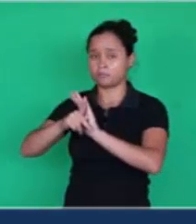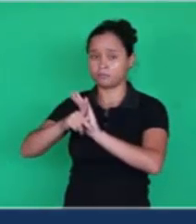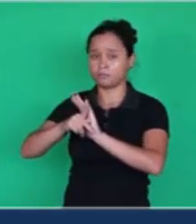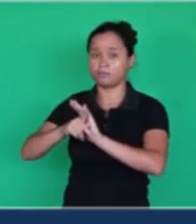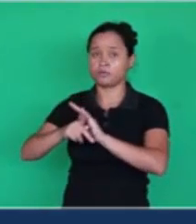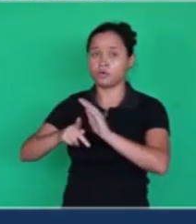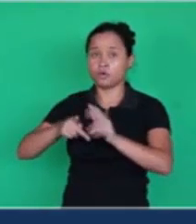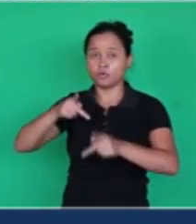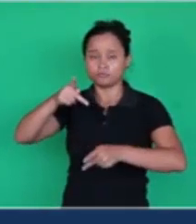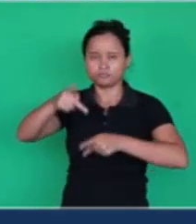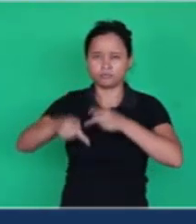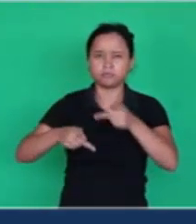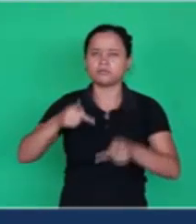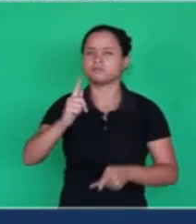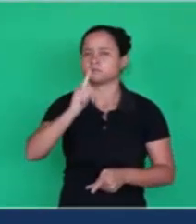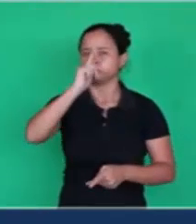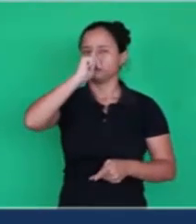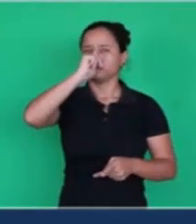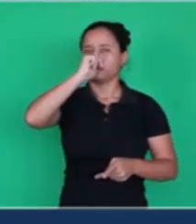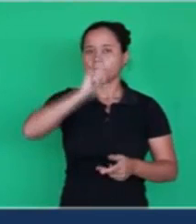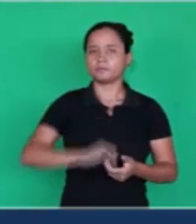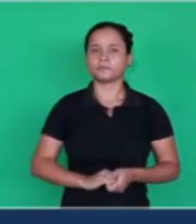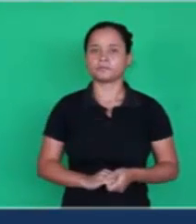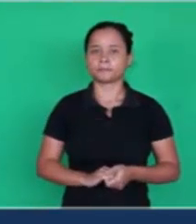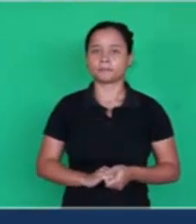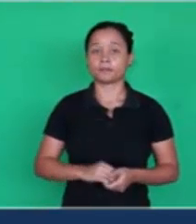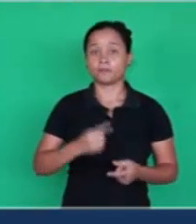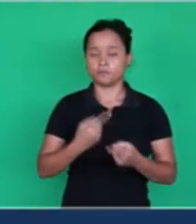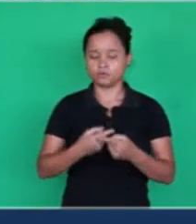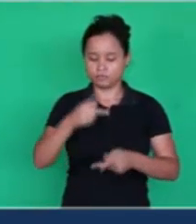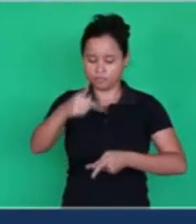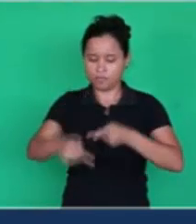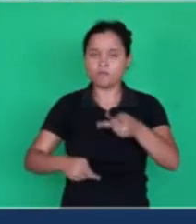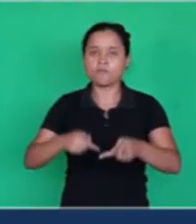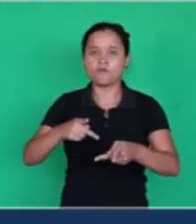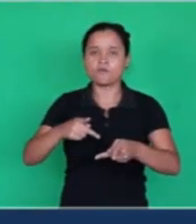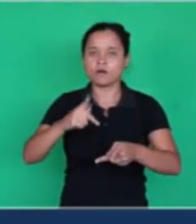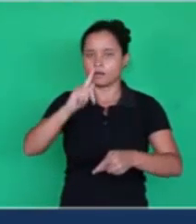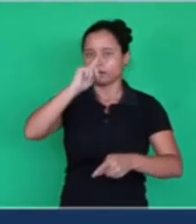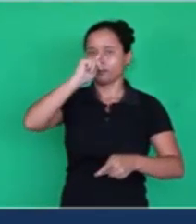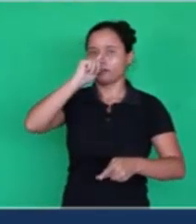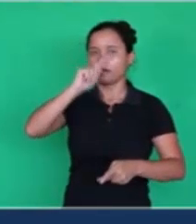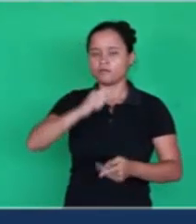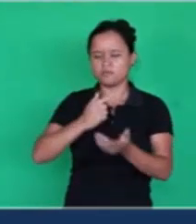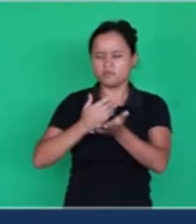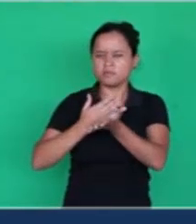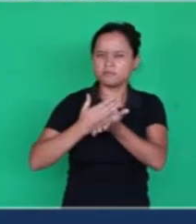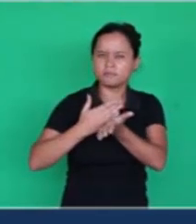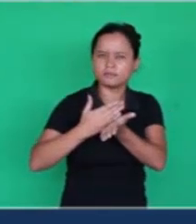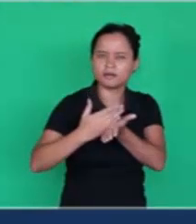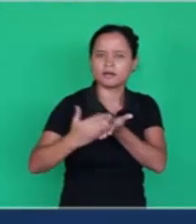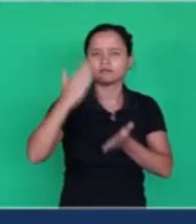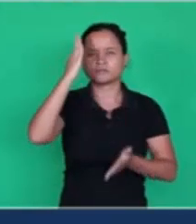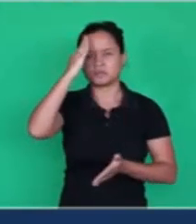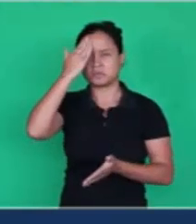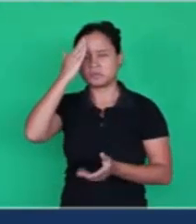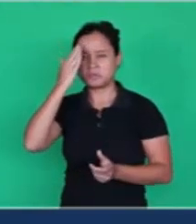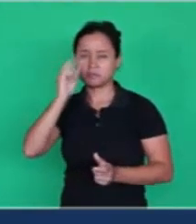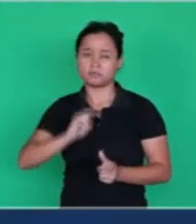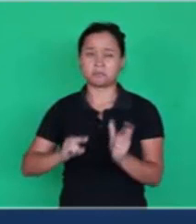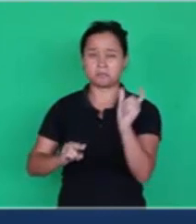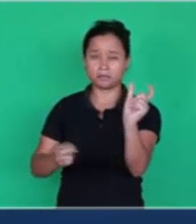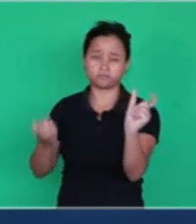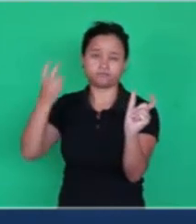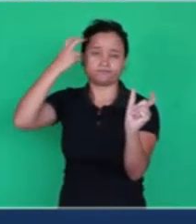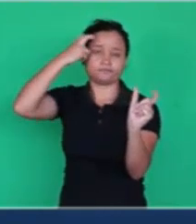Because Greeks were the ones who started this kind of understanding. They used words and expressions.